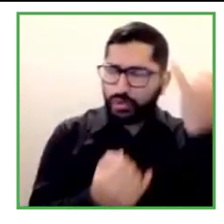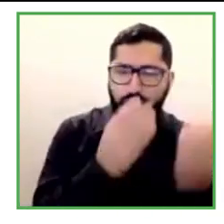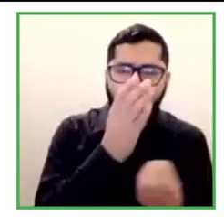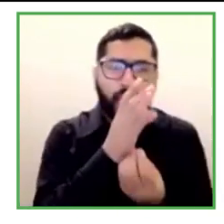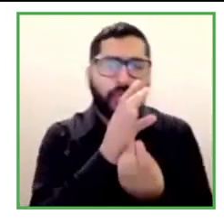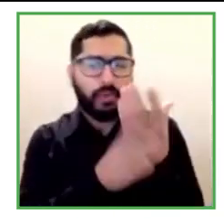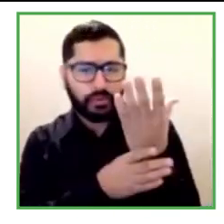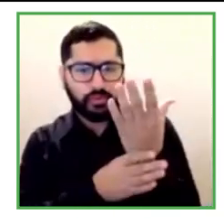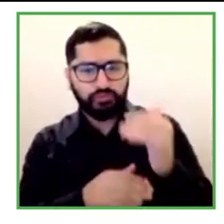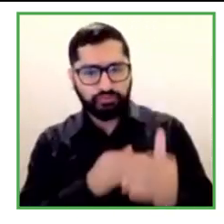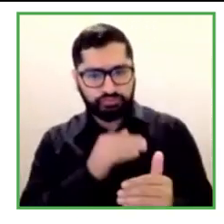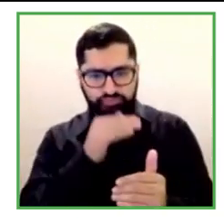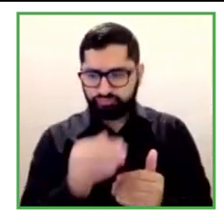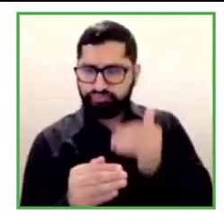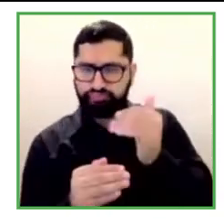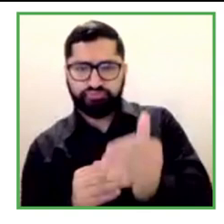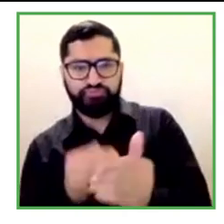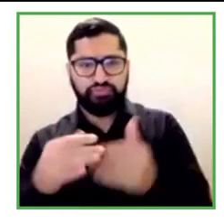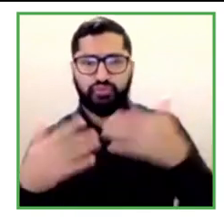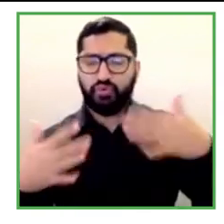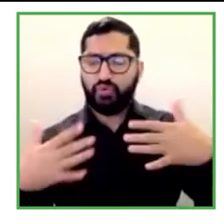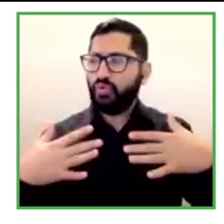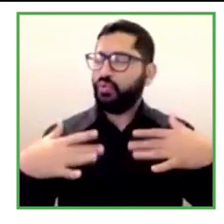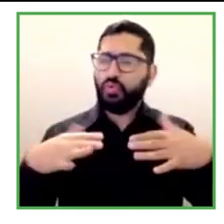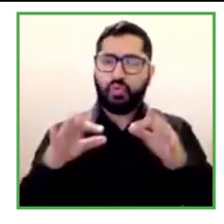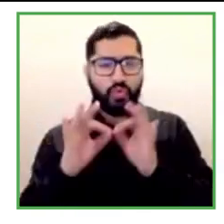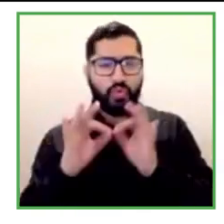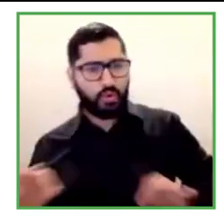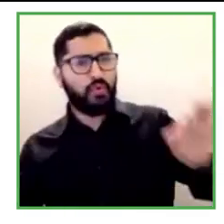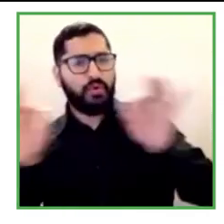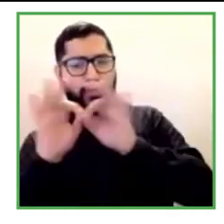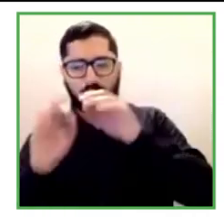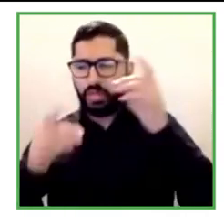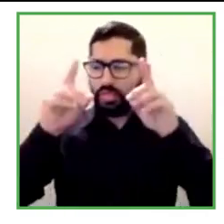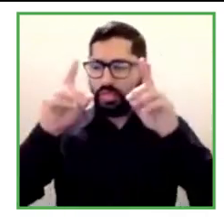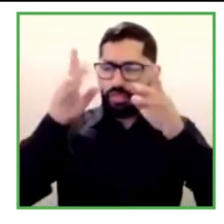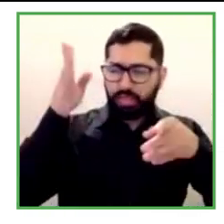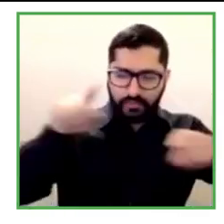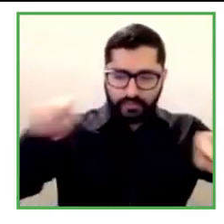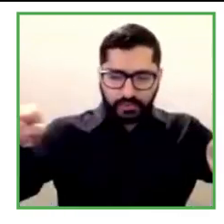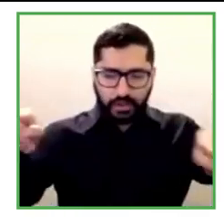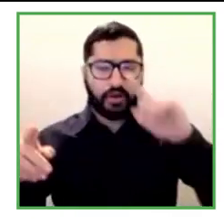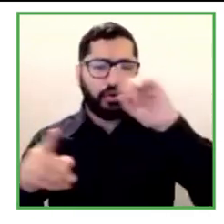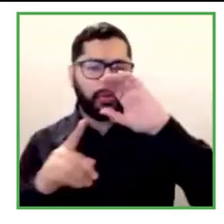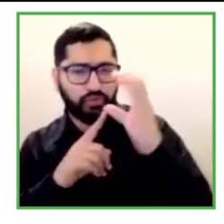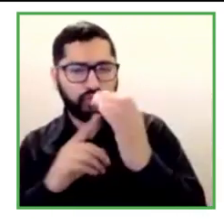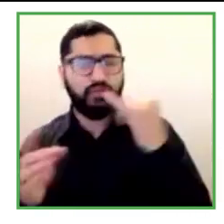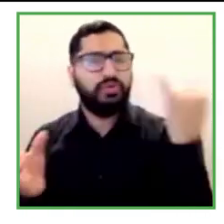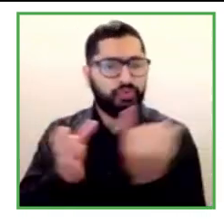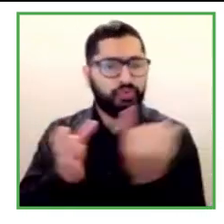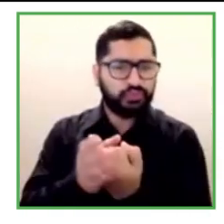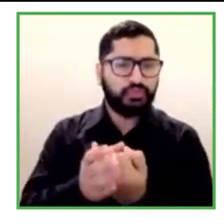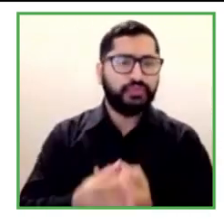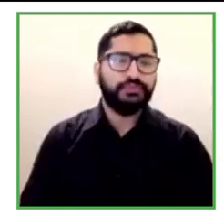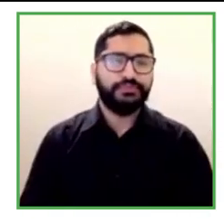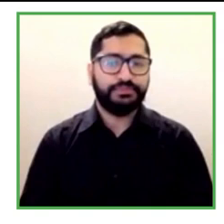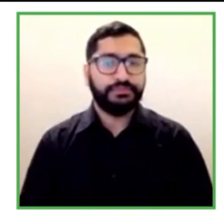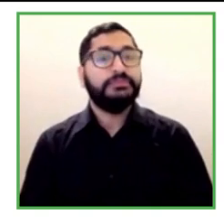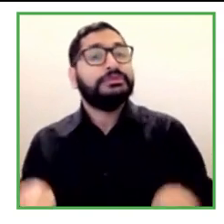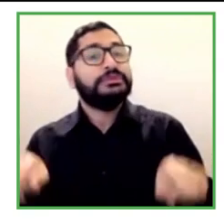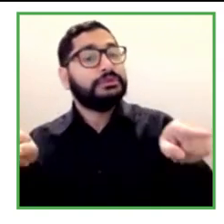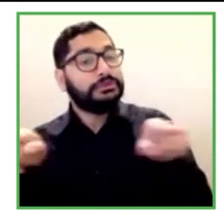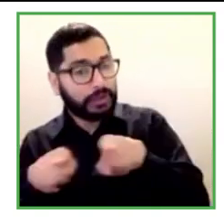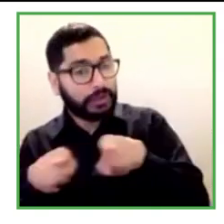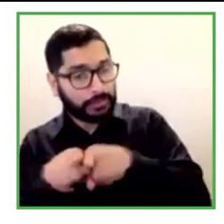accessibility. We have listened that you also consulted the people with disabilities